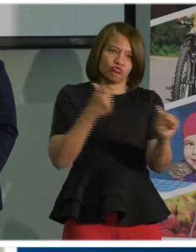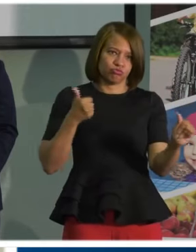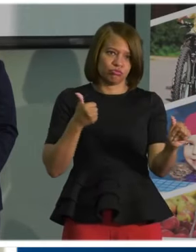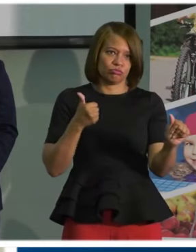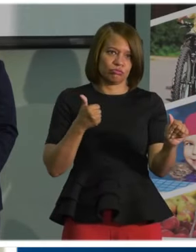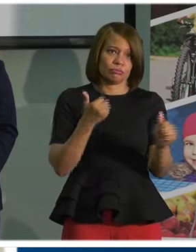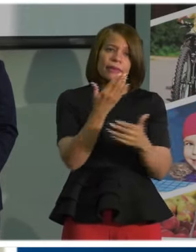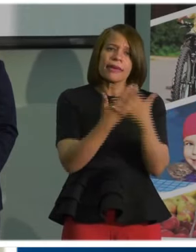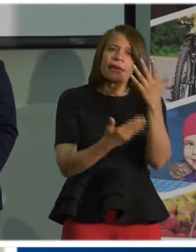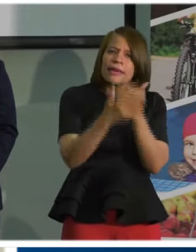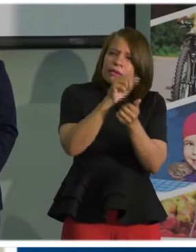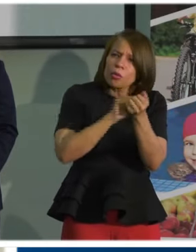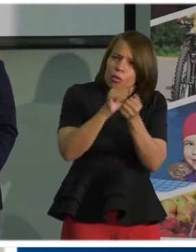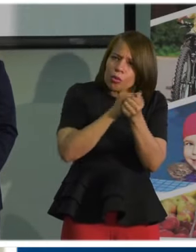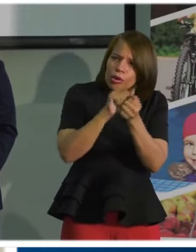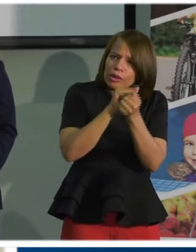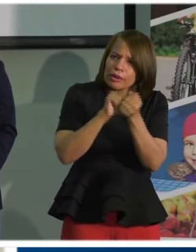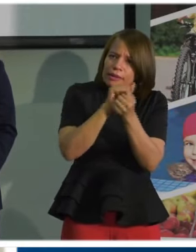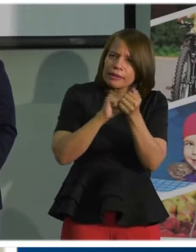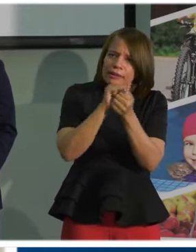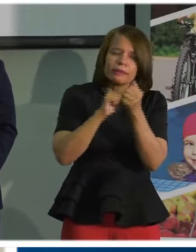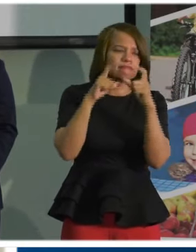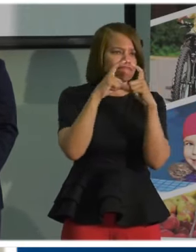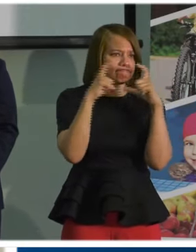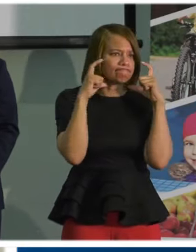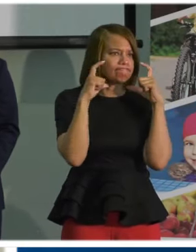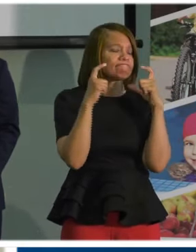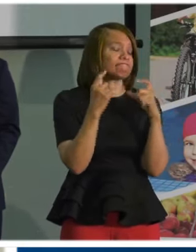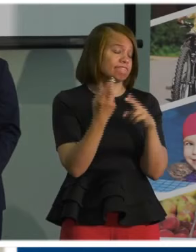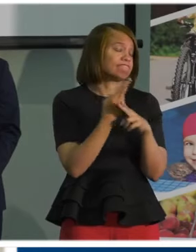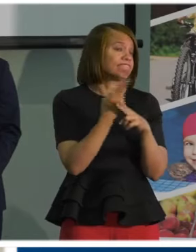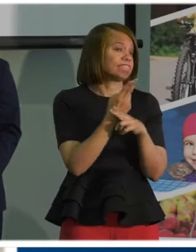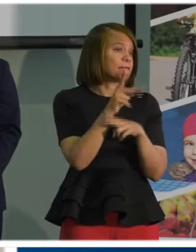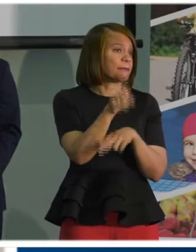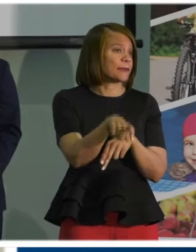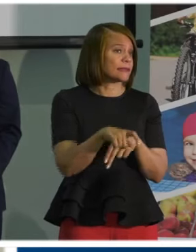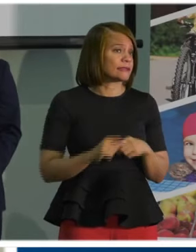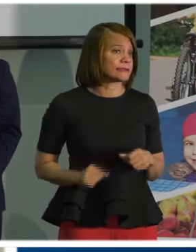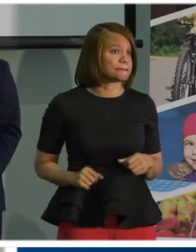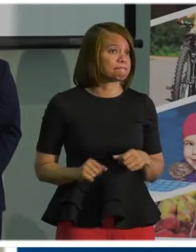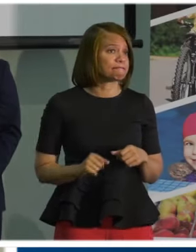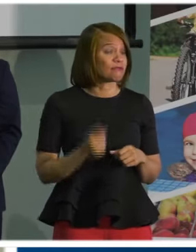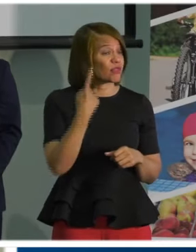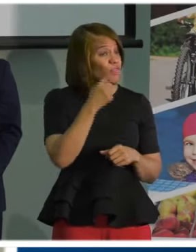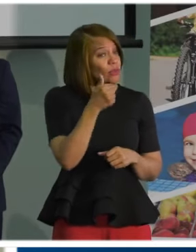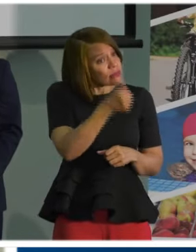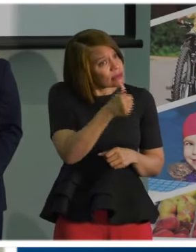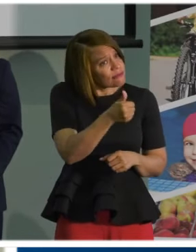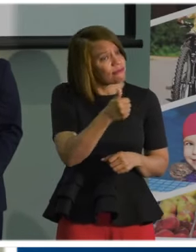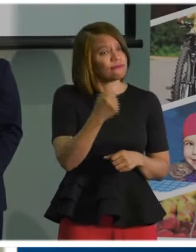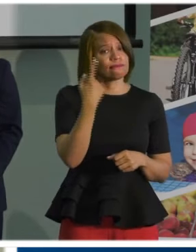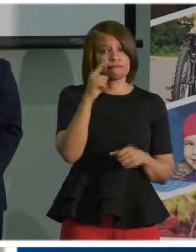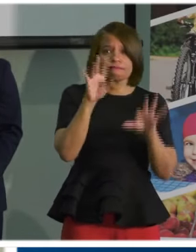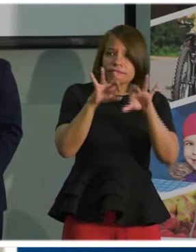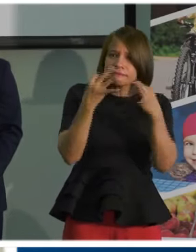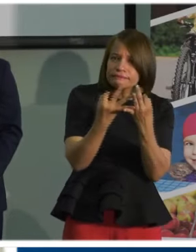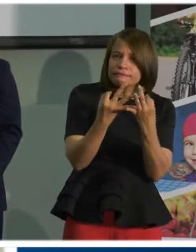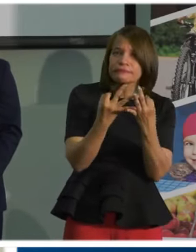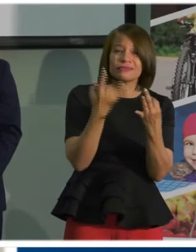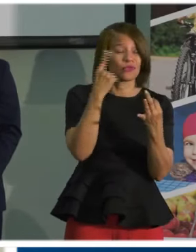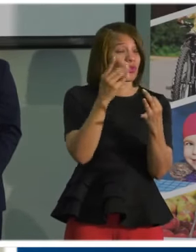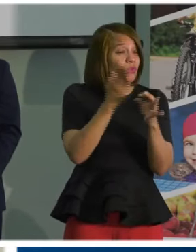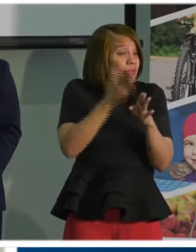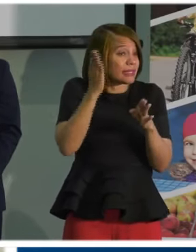wearing masks and facial coverings for ourselves, for our families, for our neighbors.